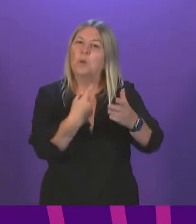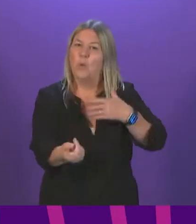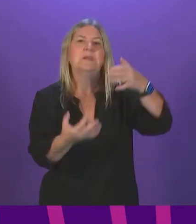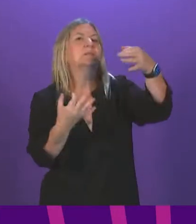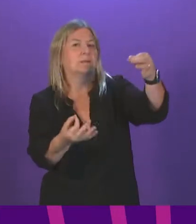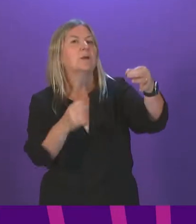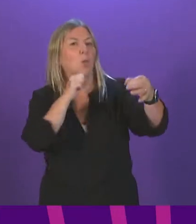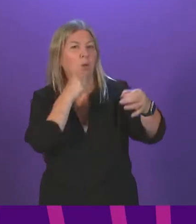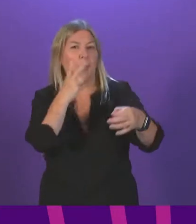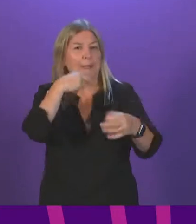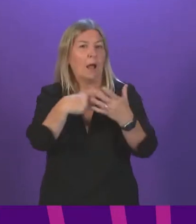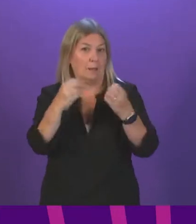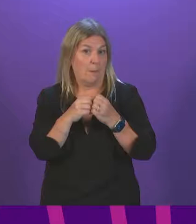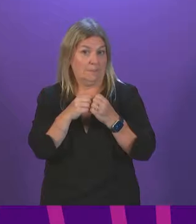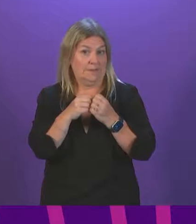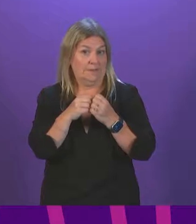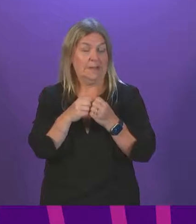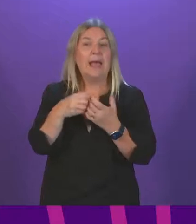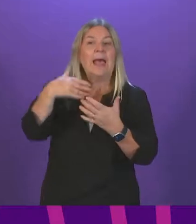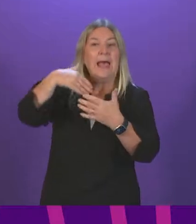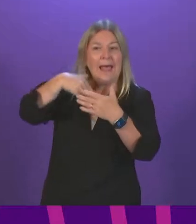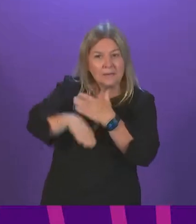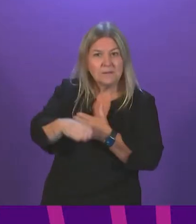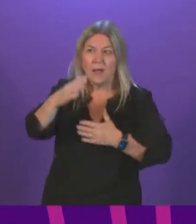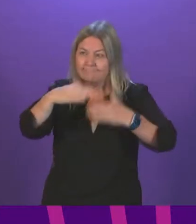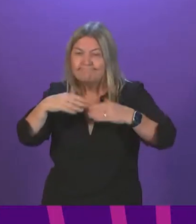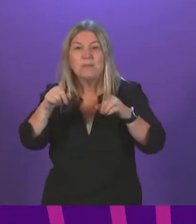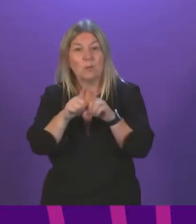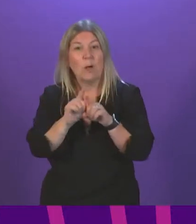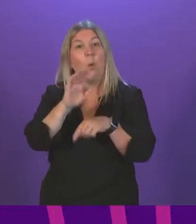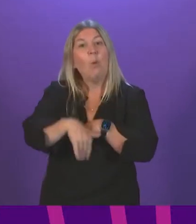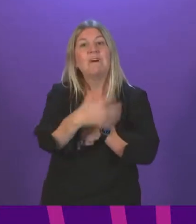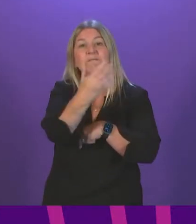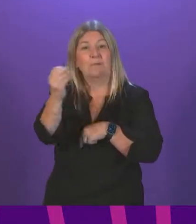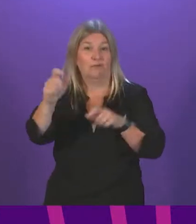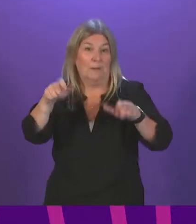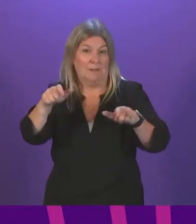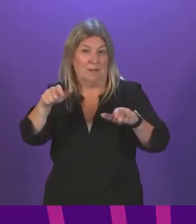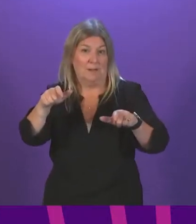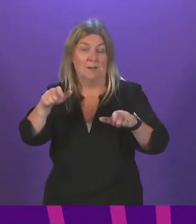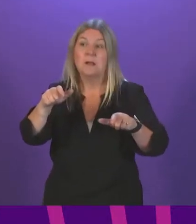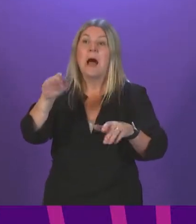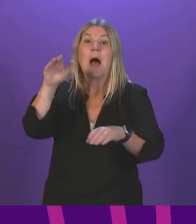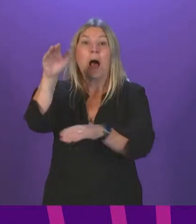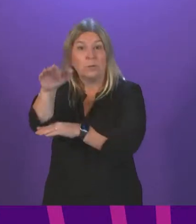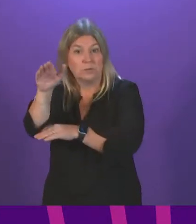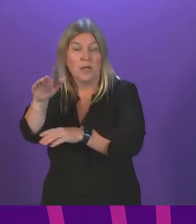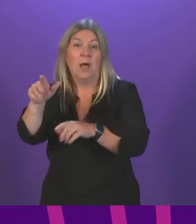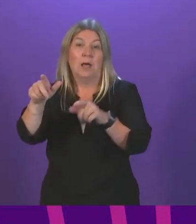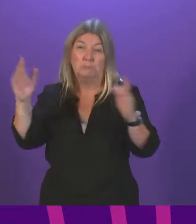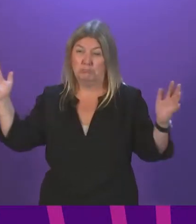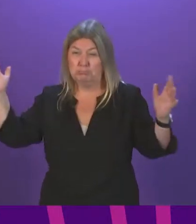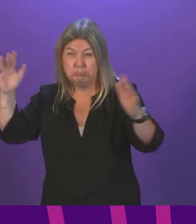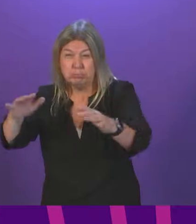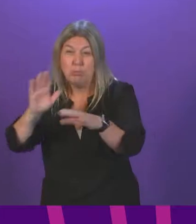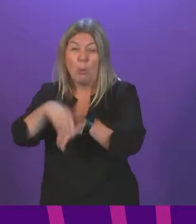in nightclubs, in indoor crowded settings with 500 or more attendees, in outdoor crowded settings with 4,000